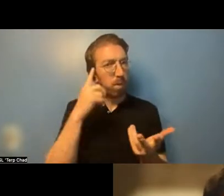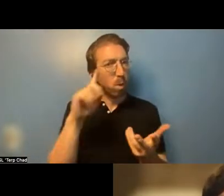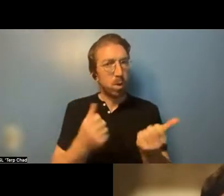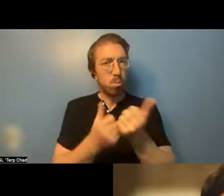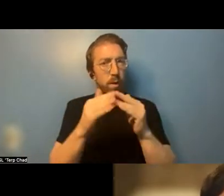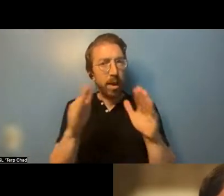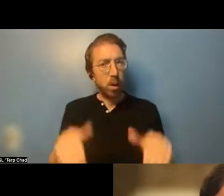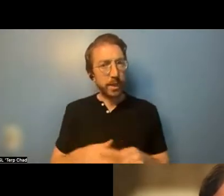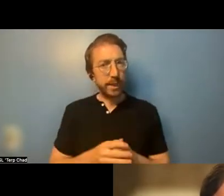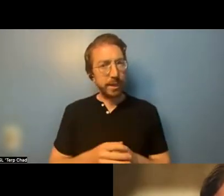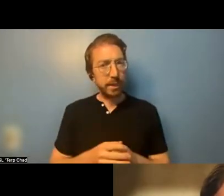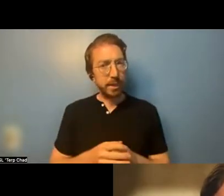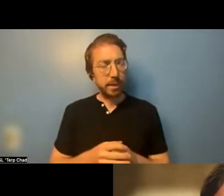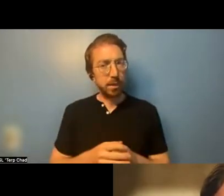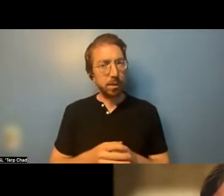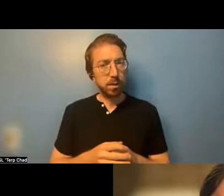might have access to?